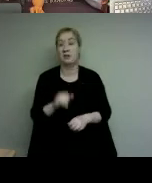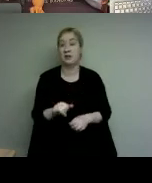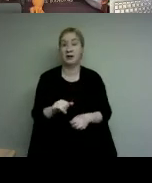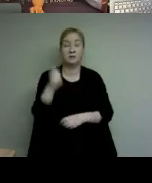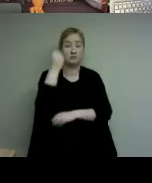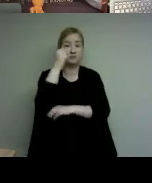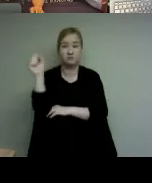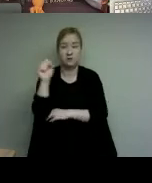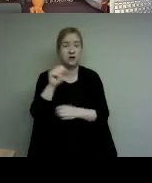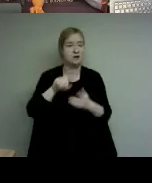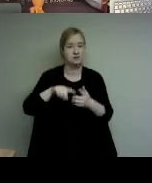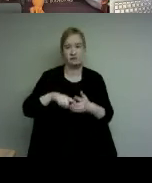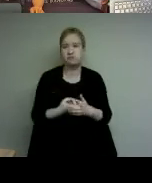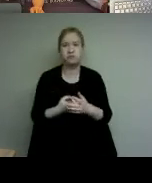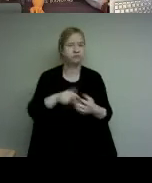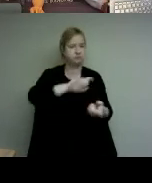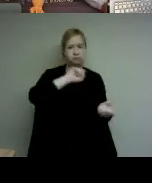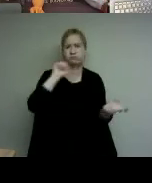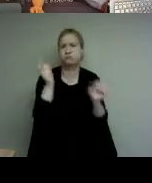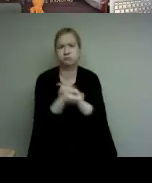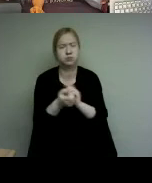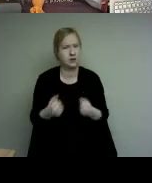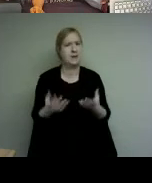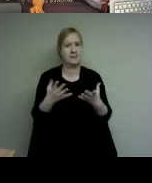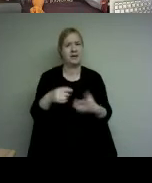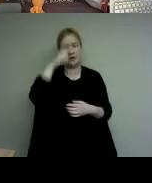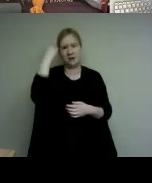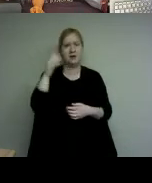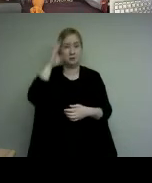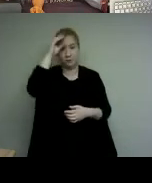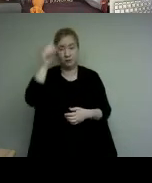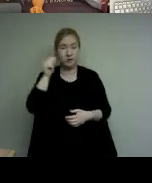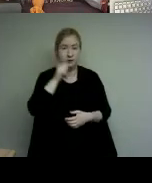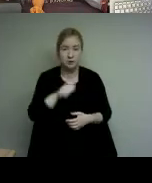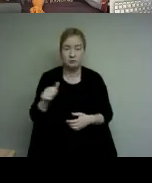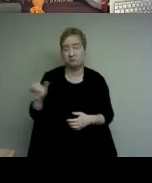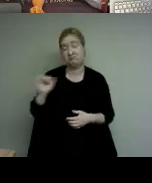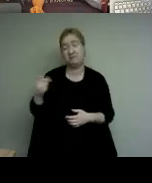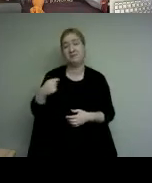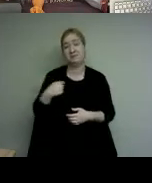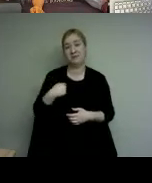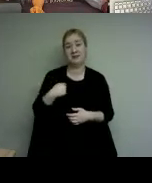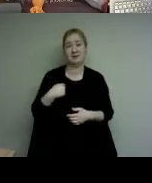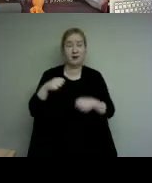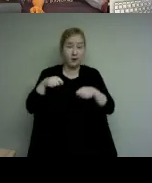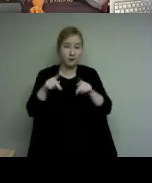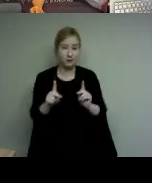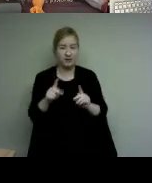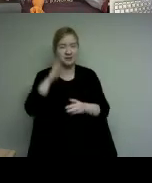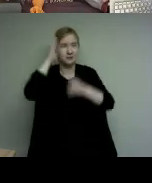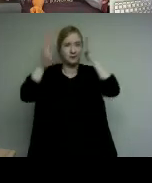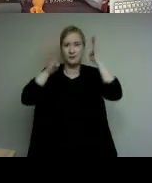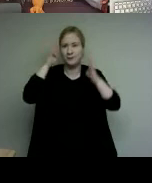revolution that gave many young black boys and girls like me an opportunity to chase our dreams the